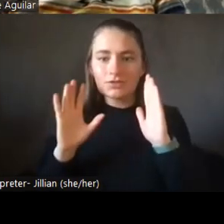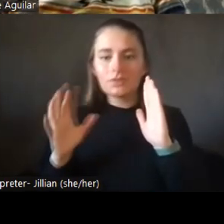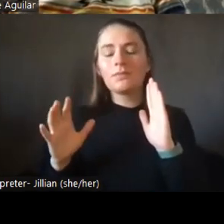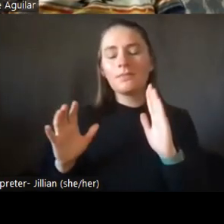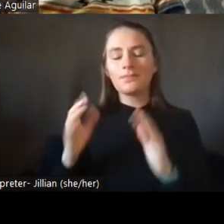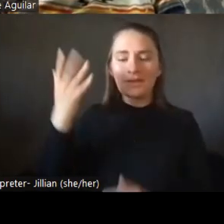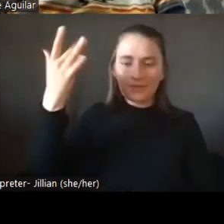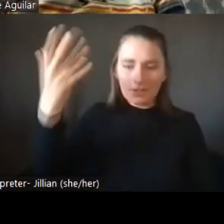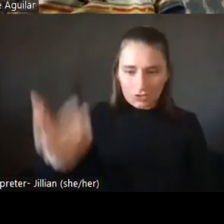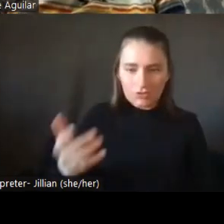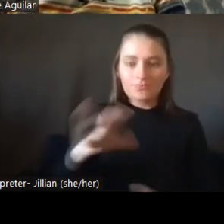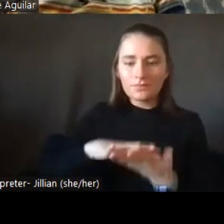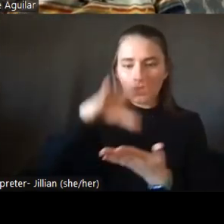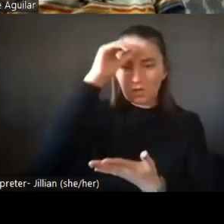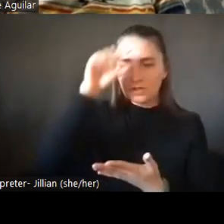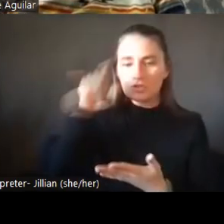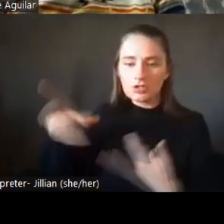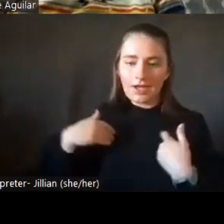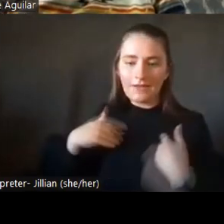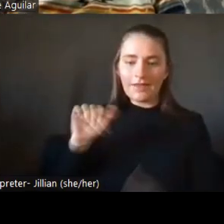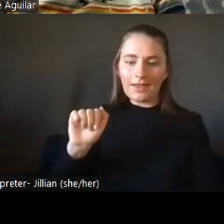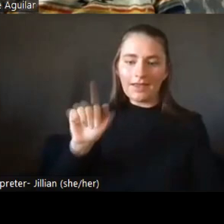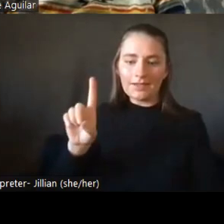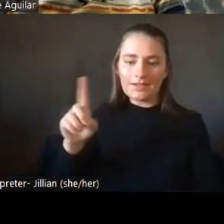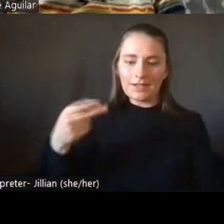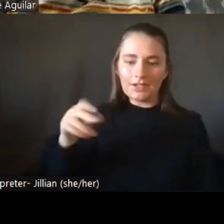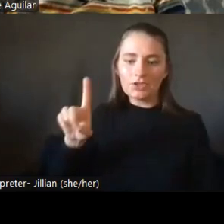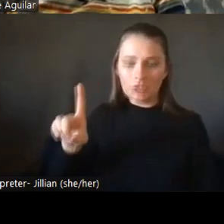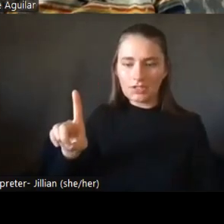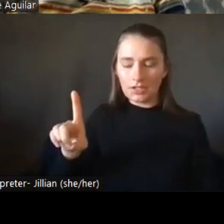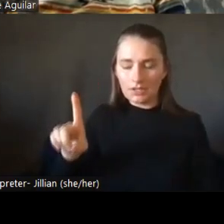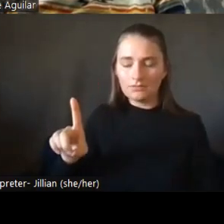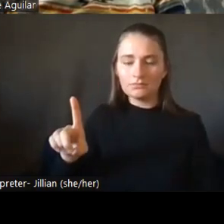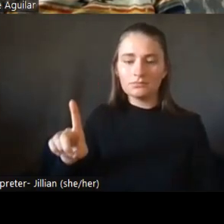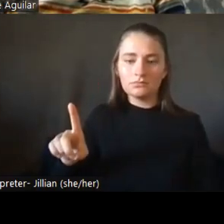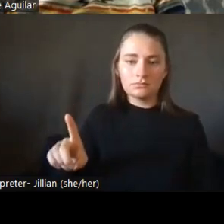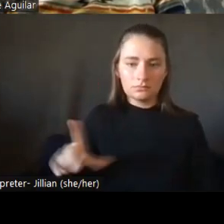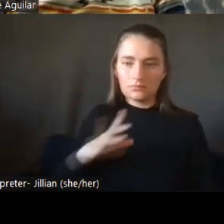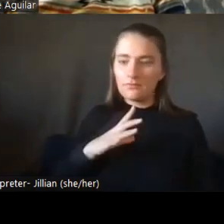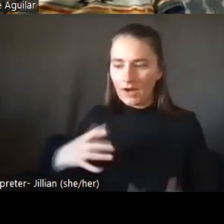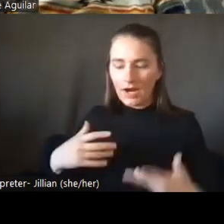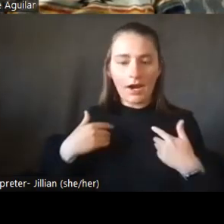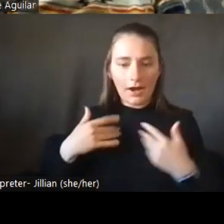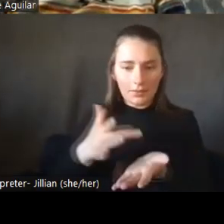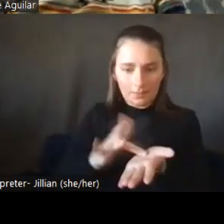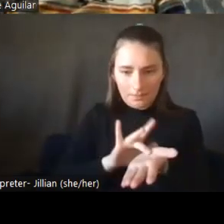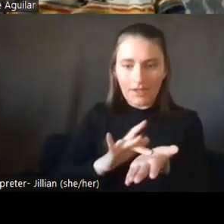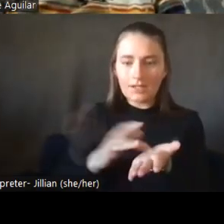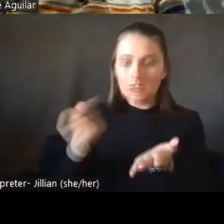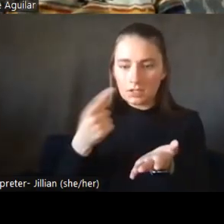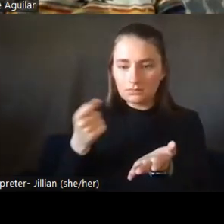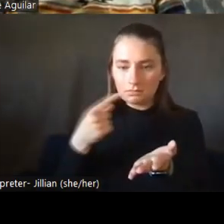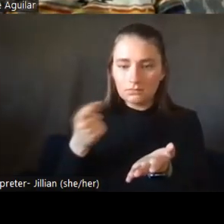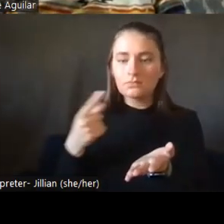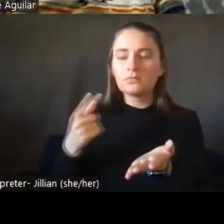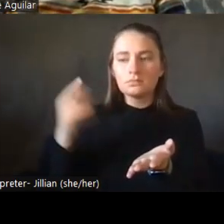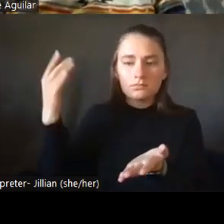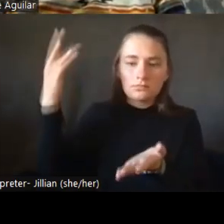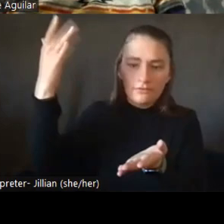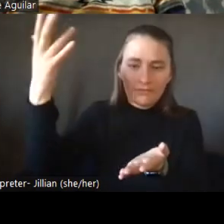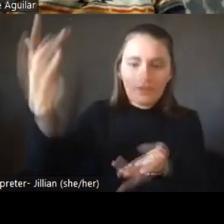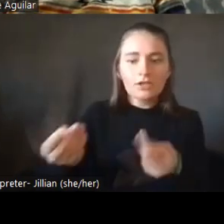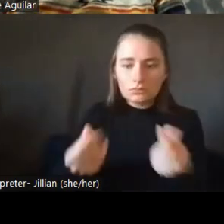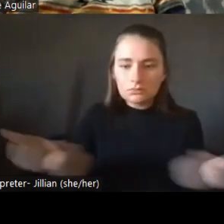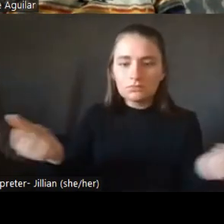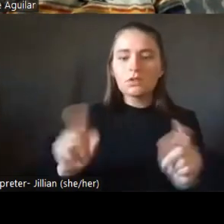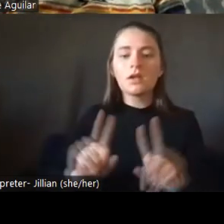ADHD and we ended up getting her on medication and took, you know, some time before eventually got taken care of. But through